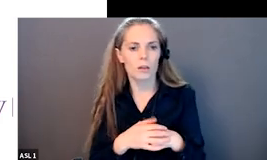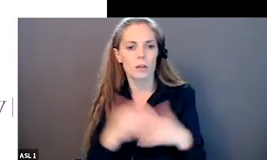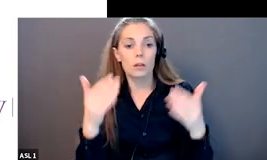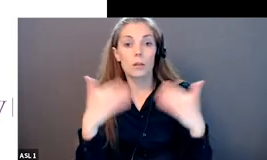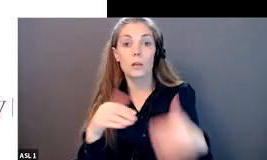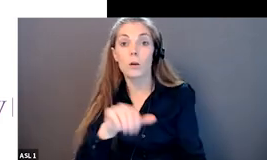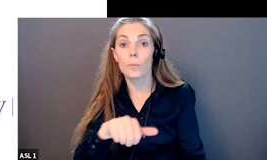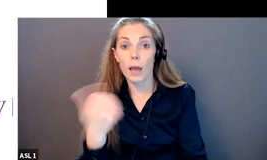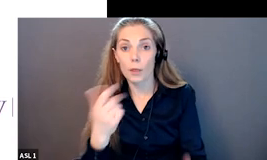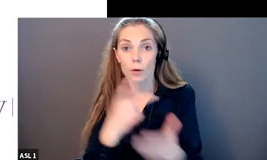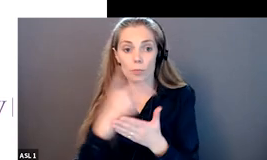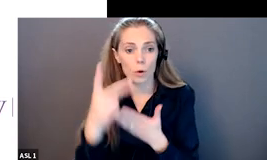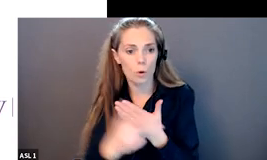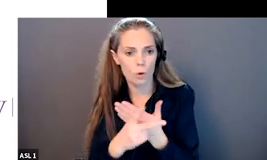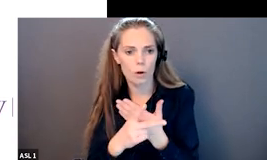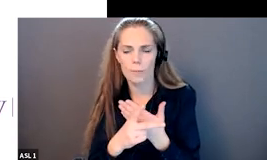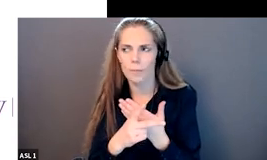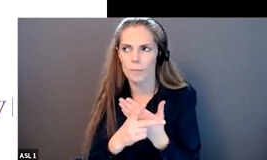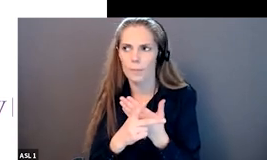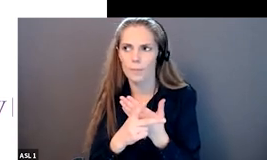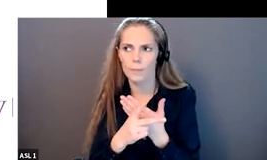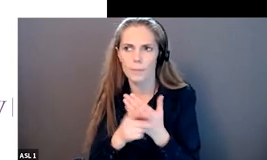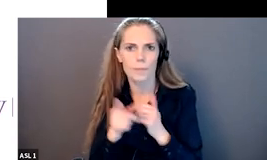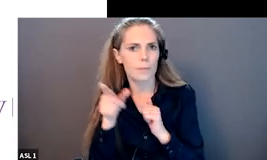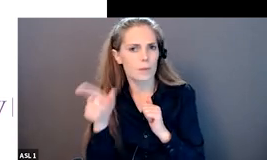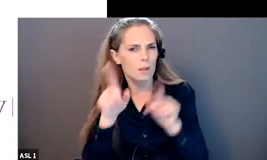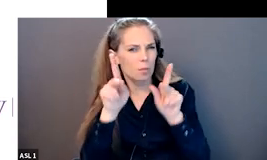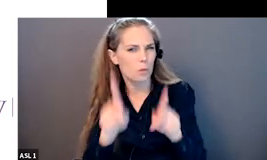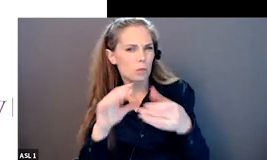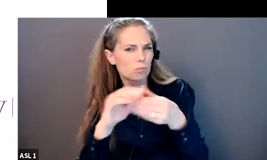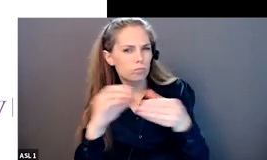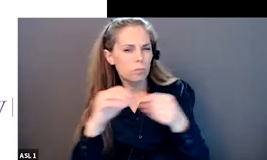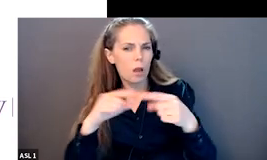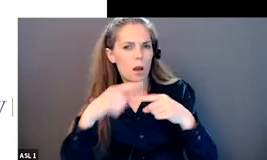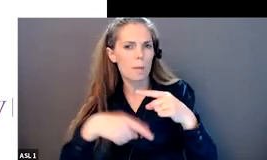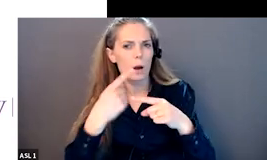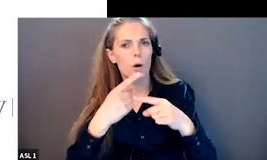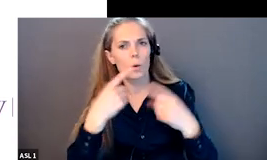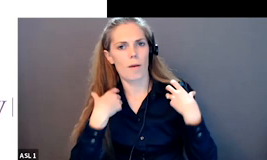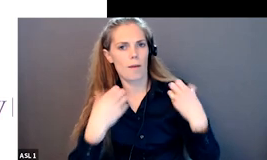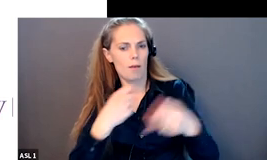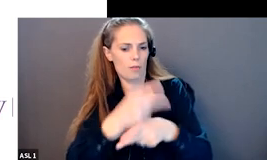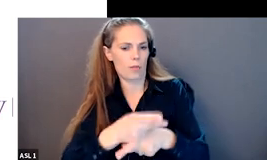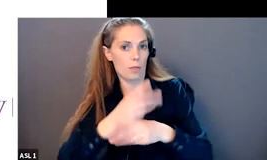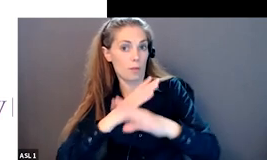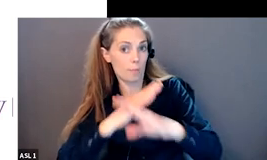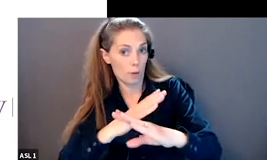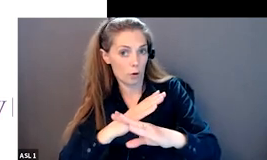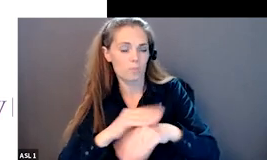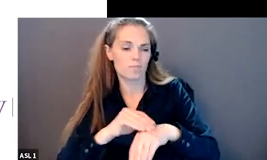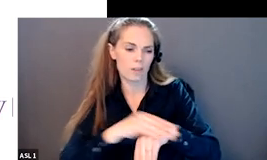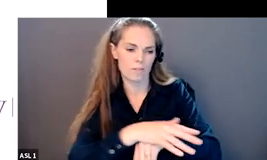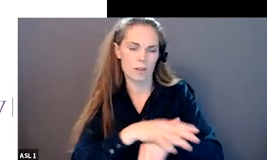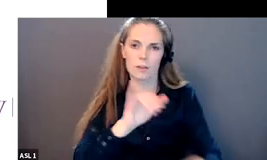uh some of the barriers um to health care and that sort of thing that affected ytf participants